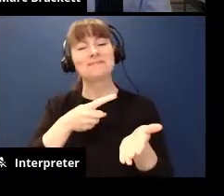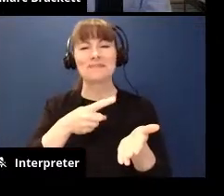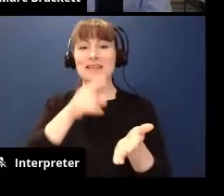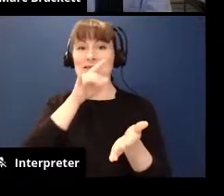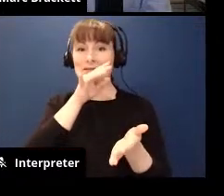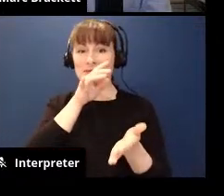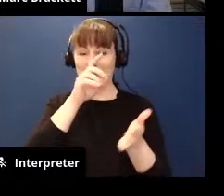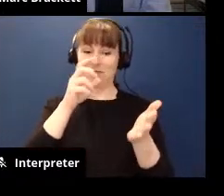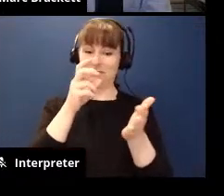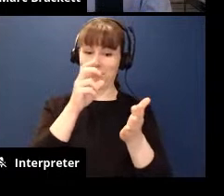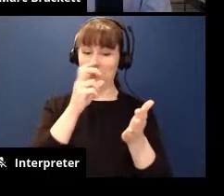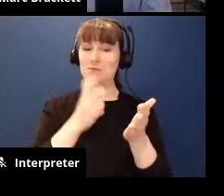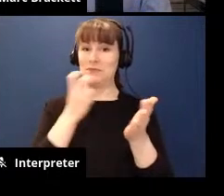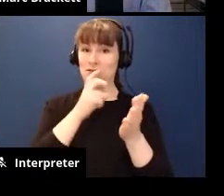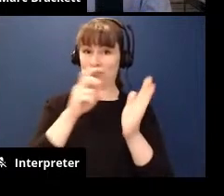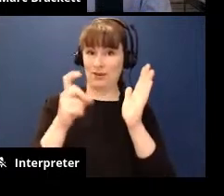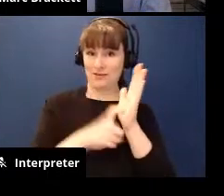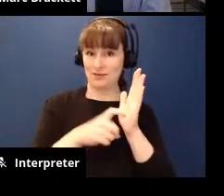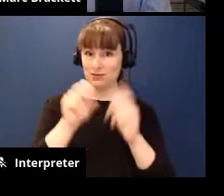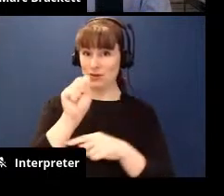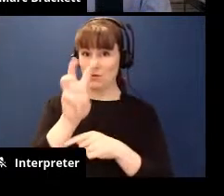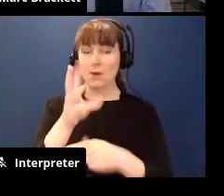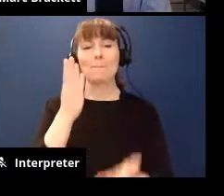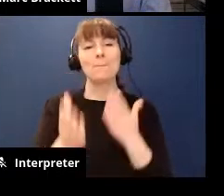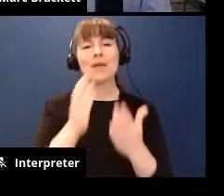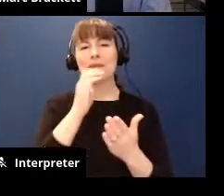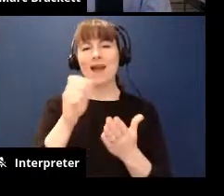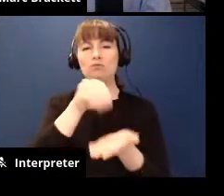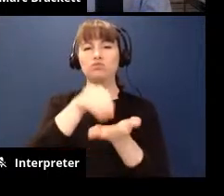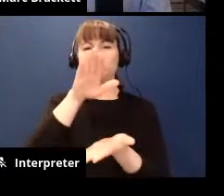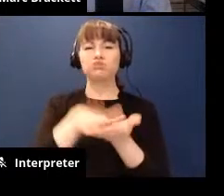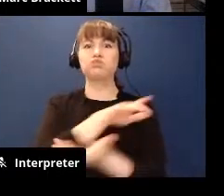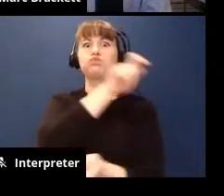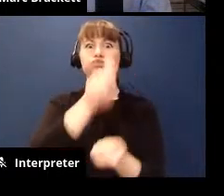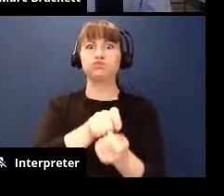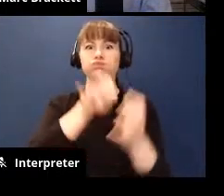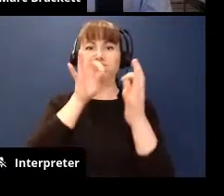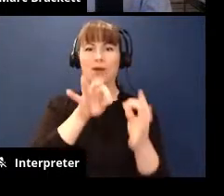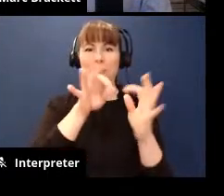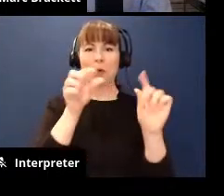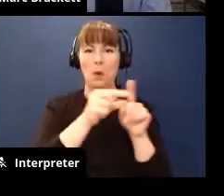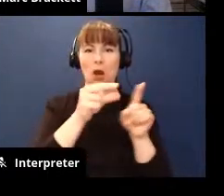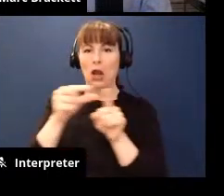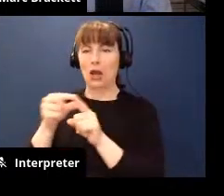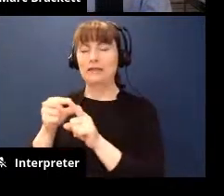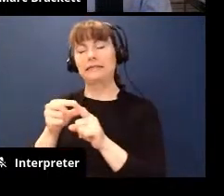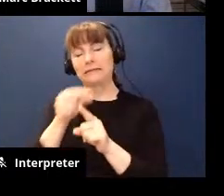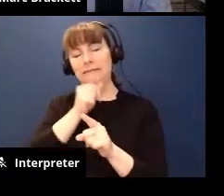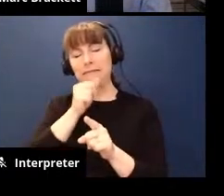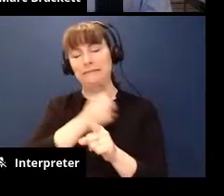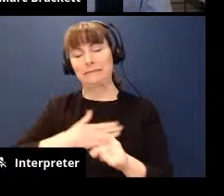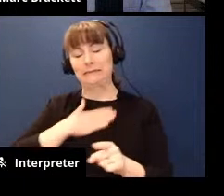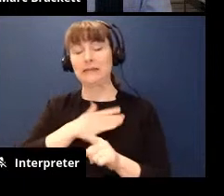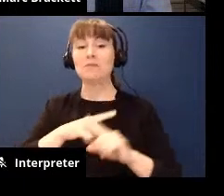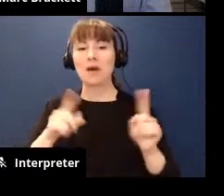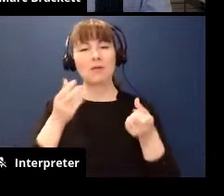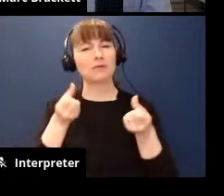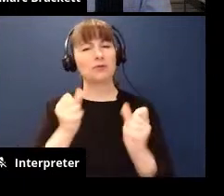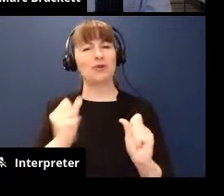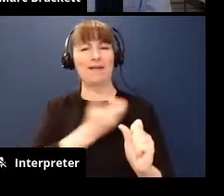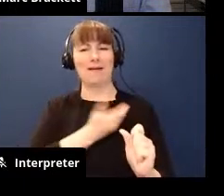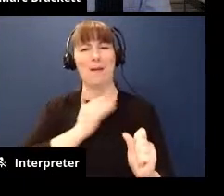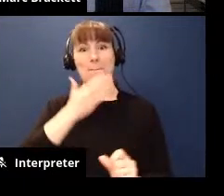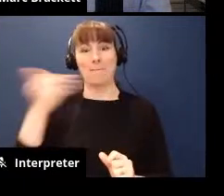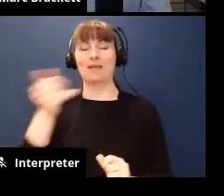recognition might not transcribe exactly what we're saying so please bear with us but we will do our best to speed